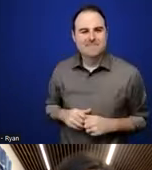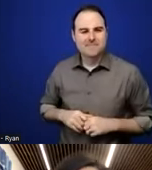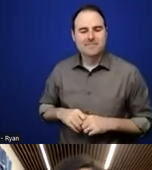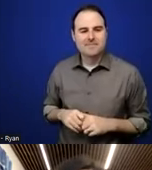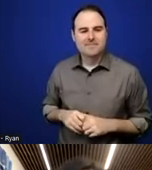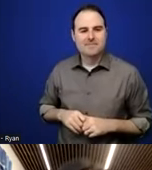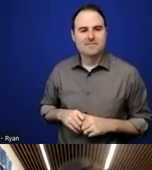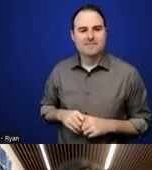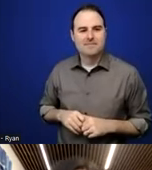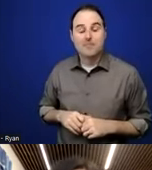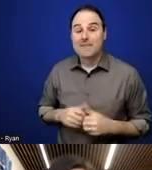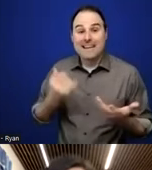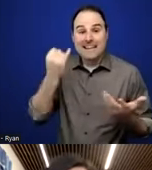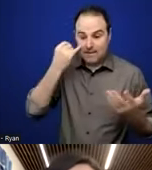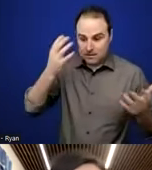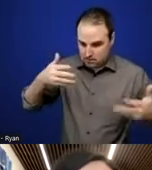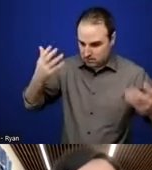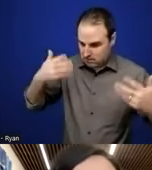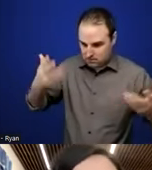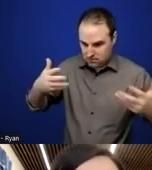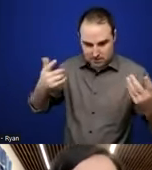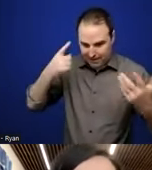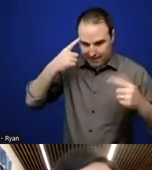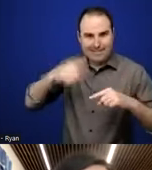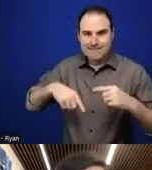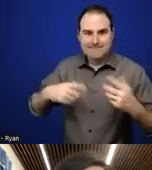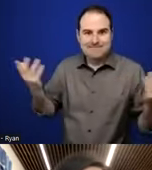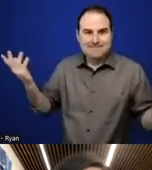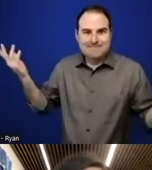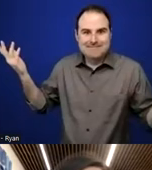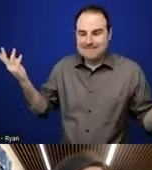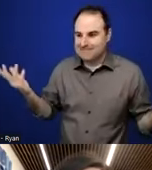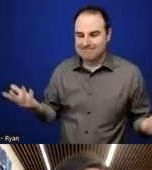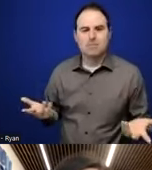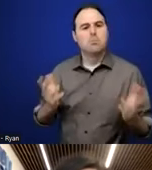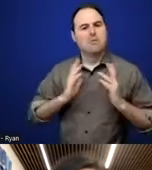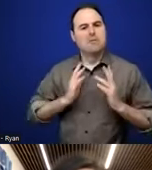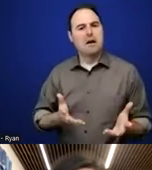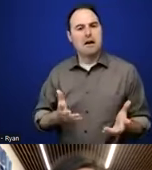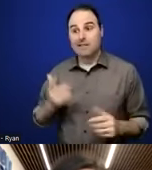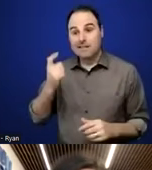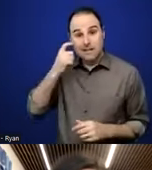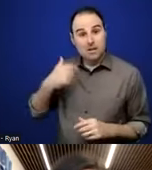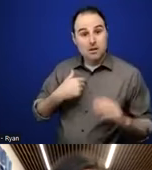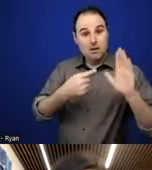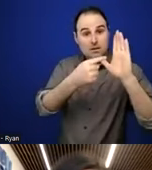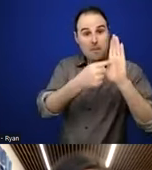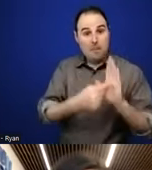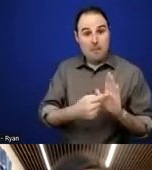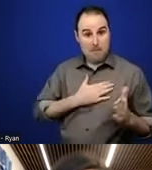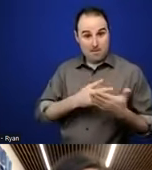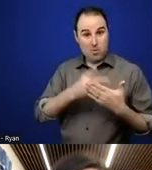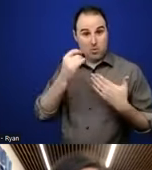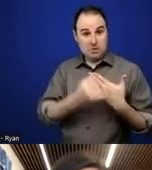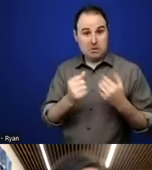Also, if you can't think of anything, that's totally fine as well. You can share maybe something from the examples that I share from the community projects that we've done.